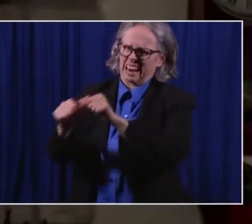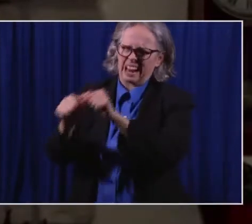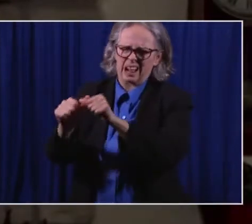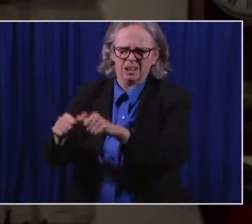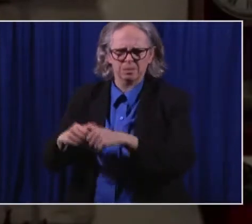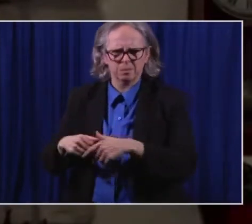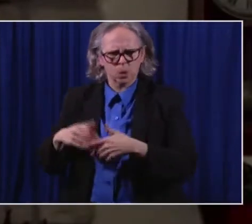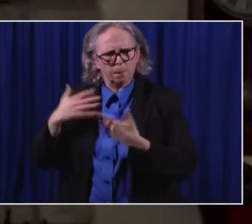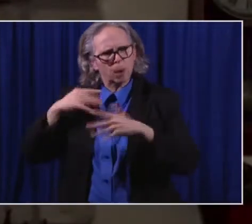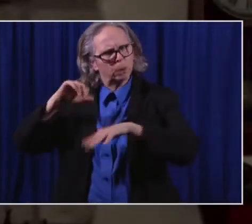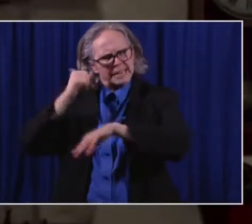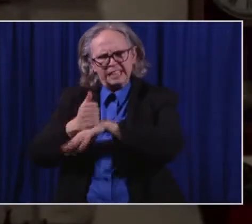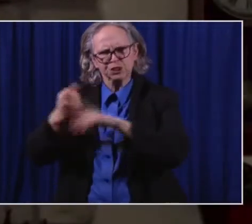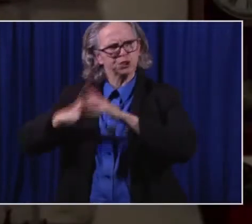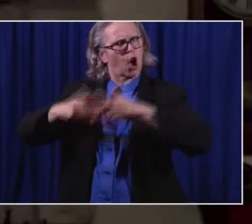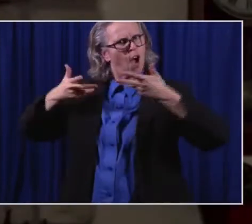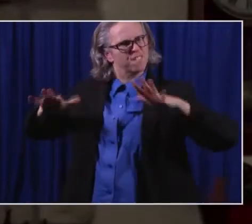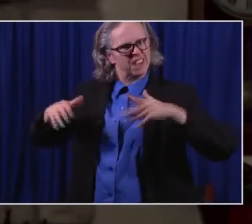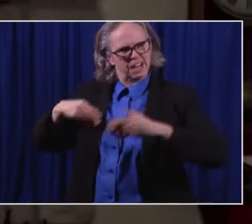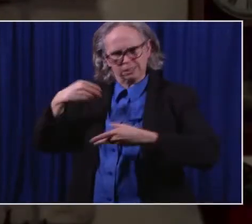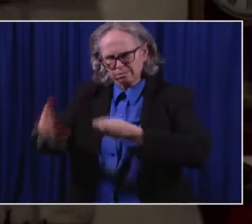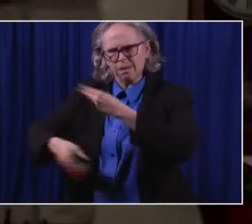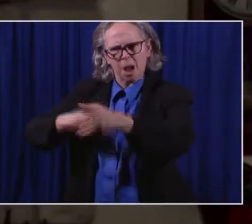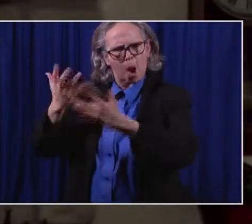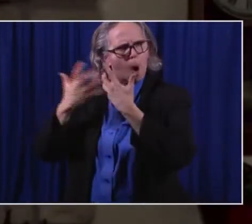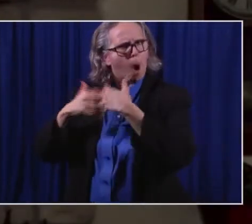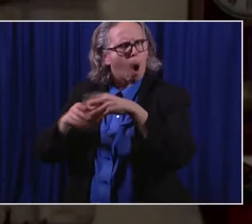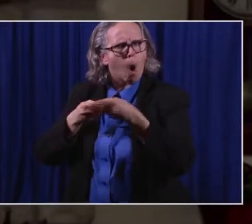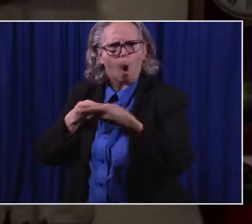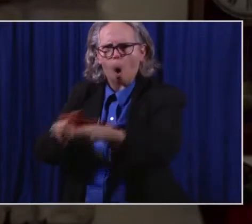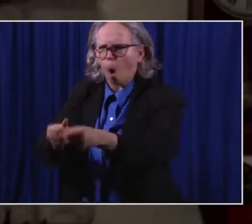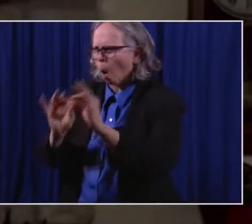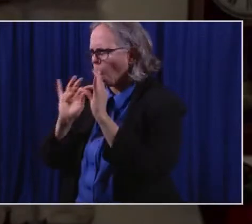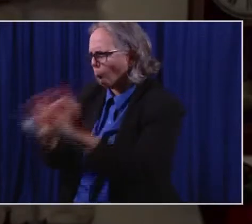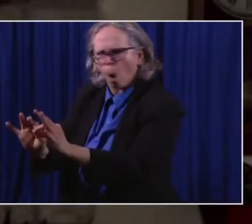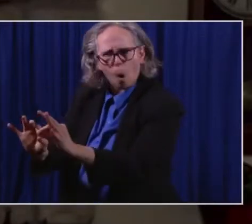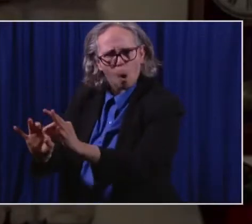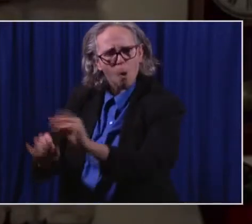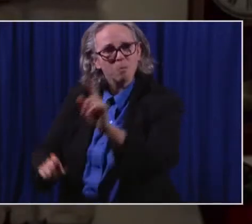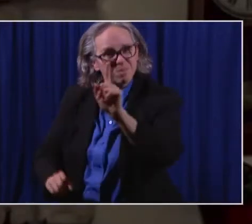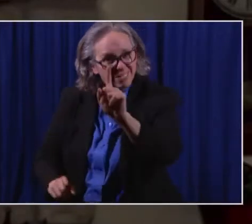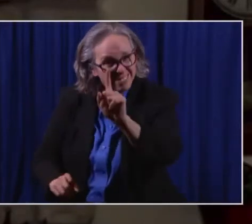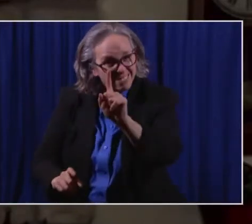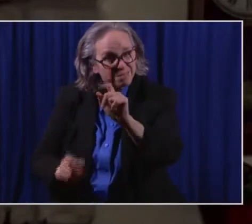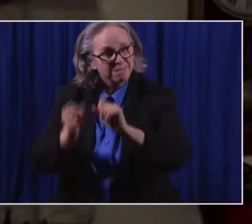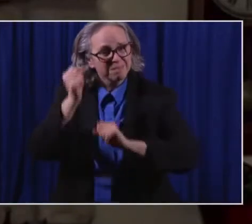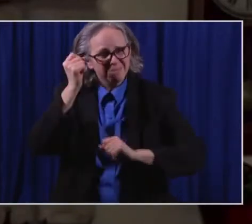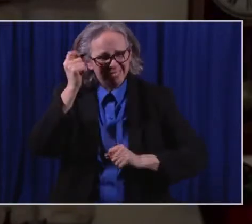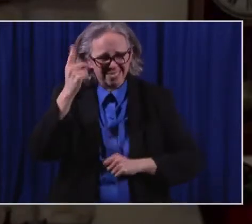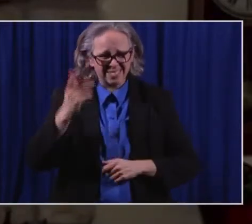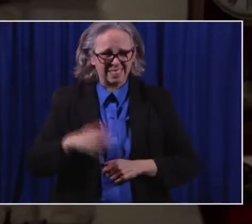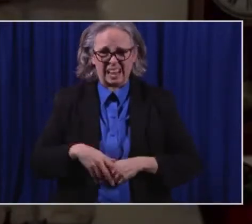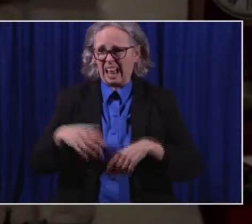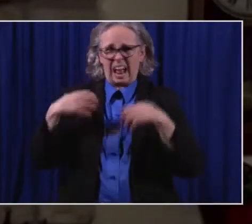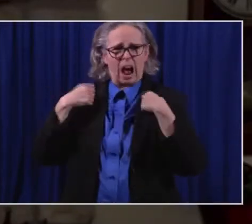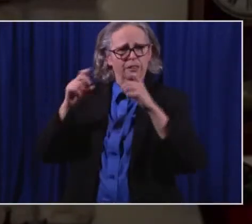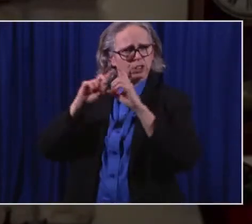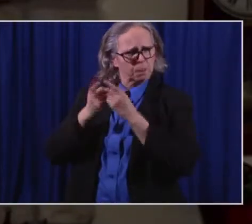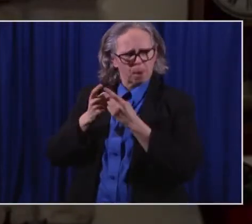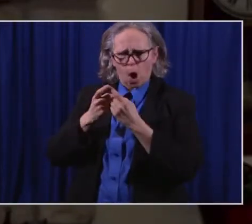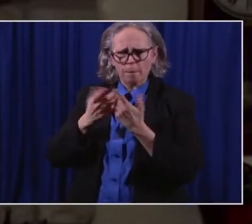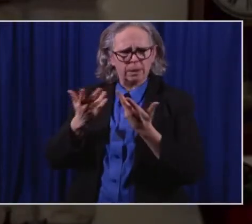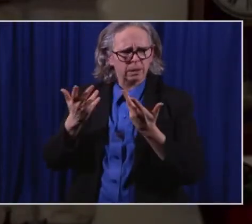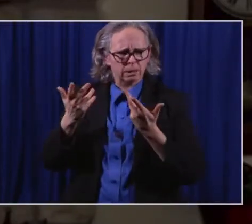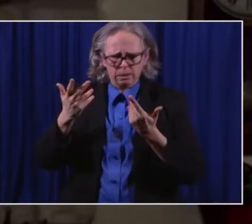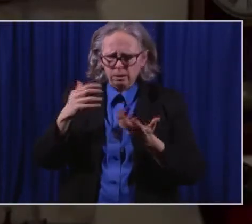to get that job done. And we have people out there who are doing this. We have, for example, our health departments who are getting vaccines. They're now working